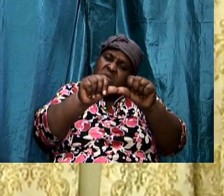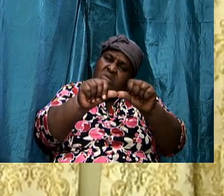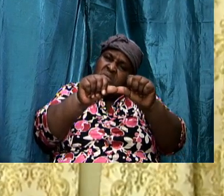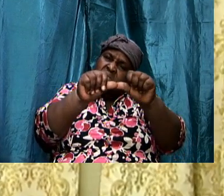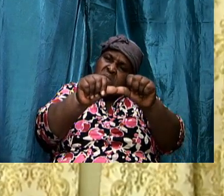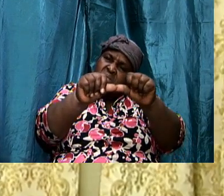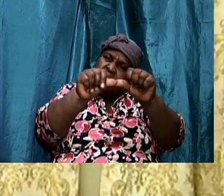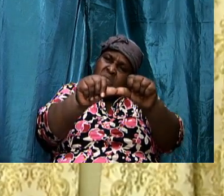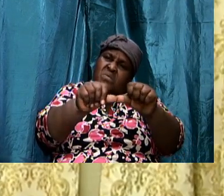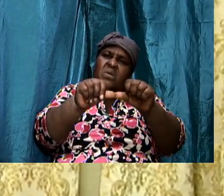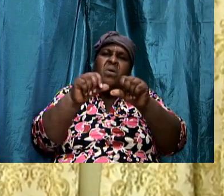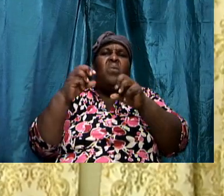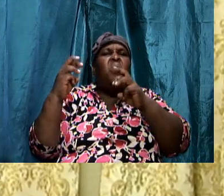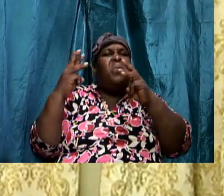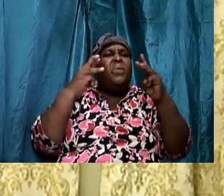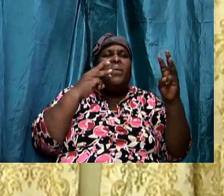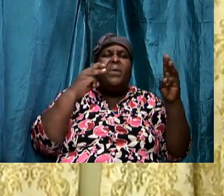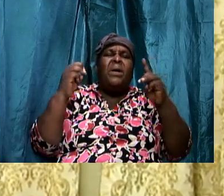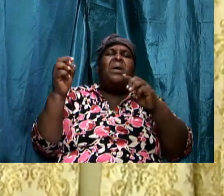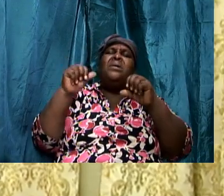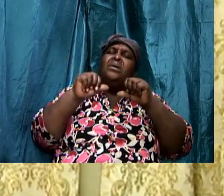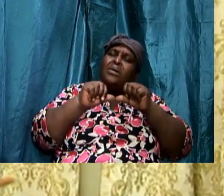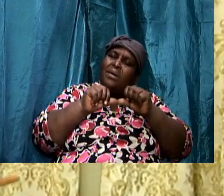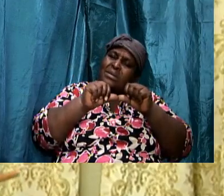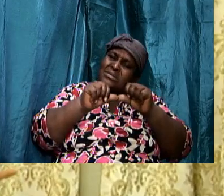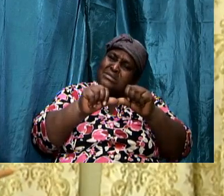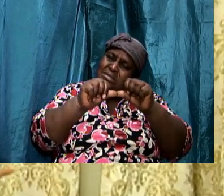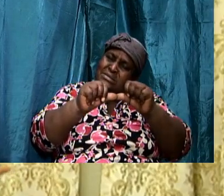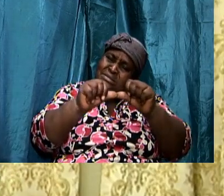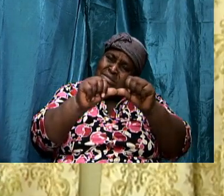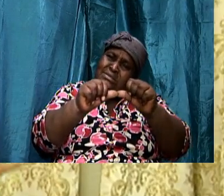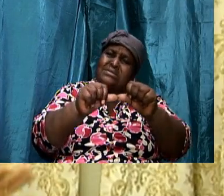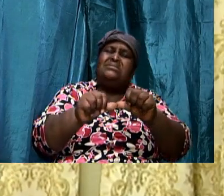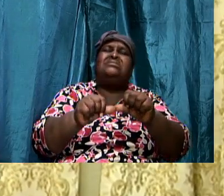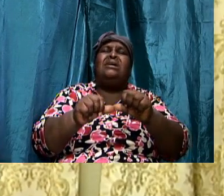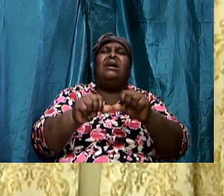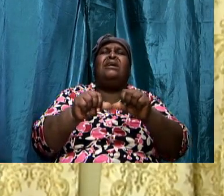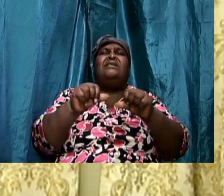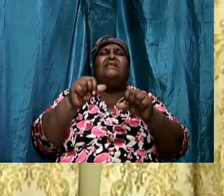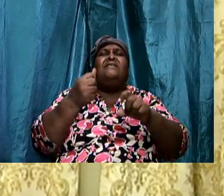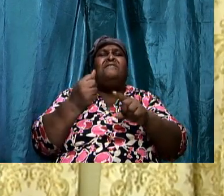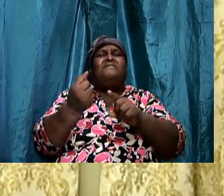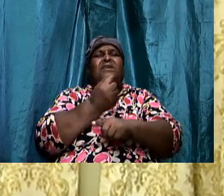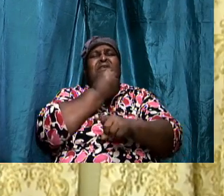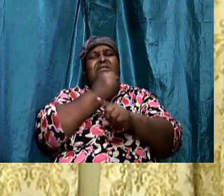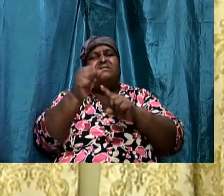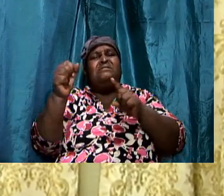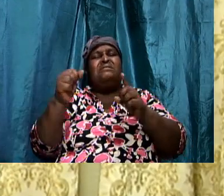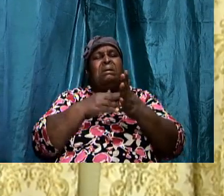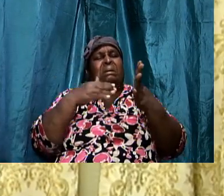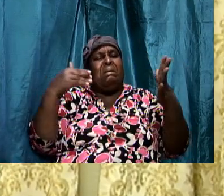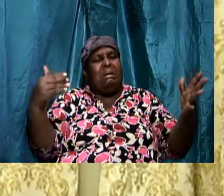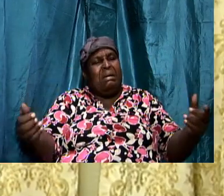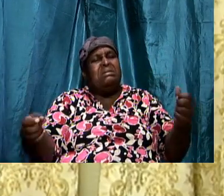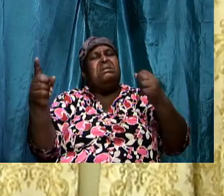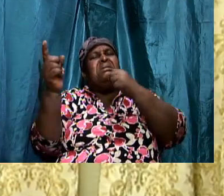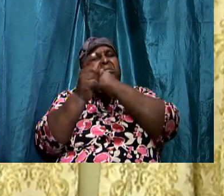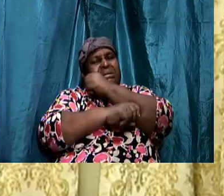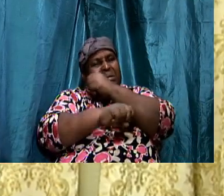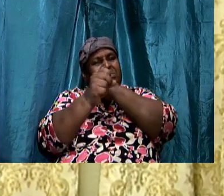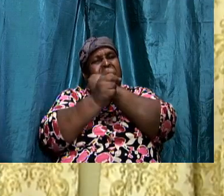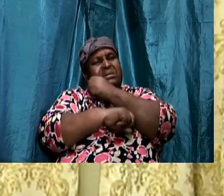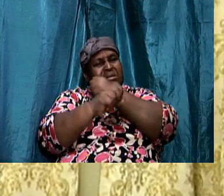worrying. Constantly fighting against the temptation. To just put it aside. And to sleep.